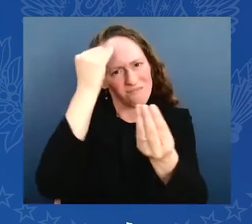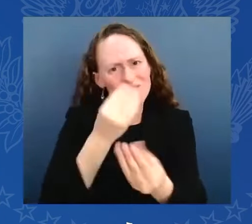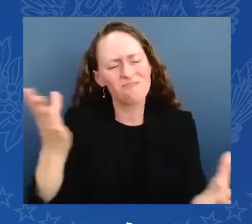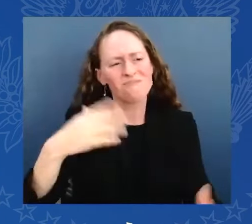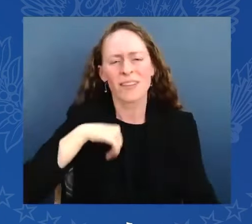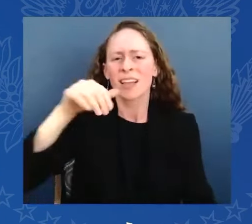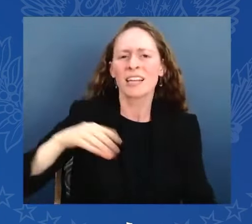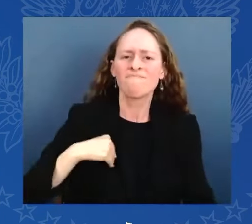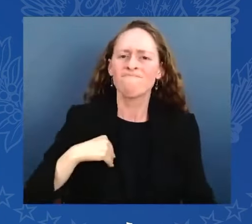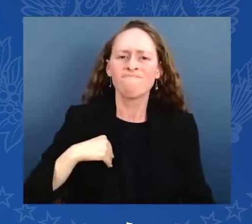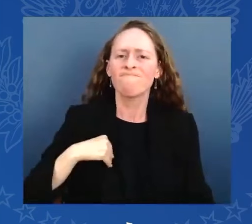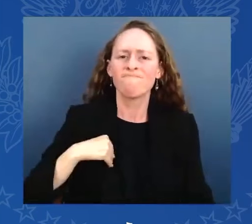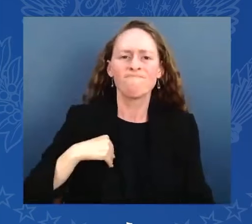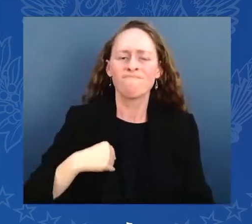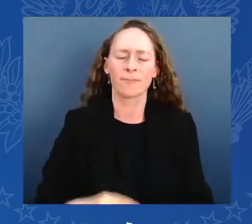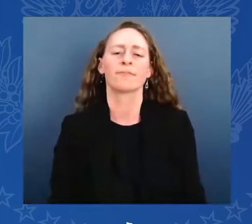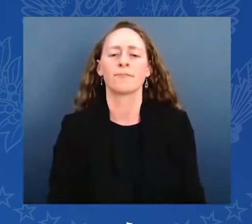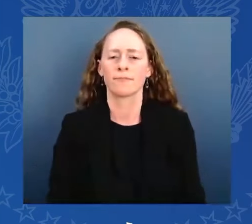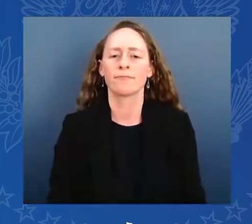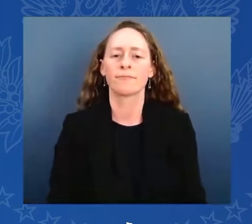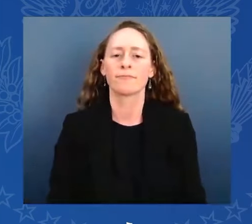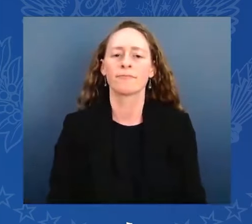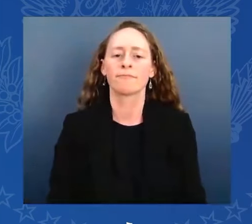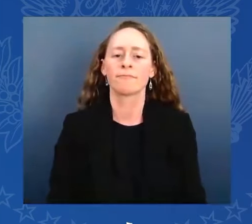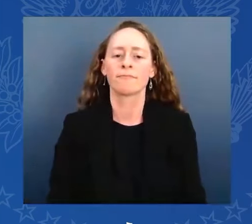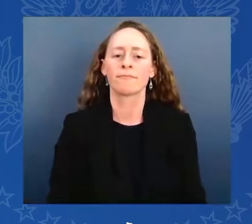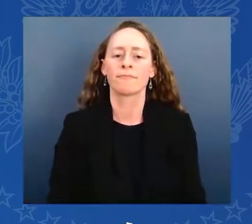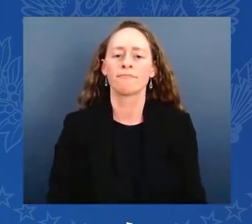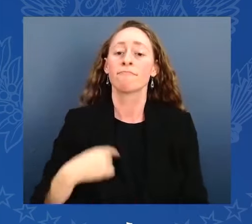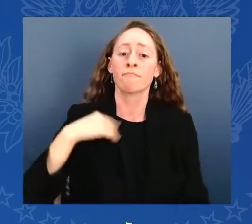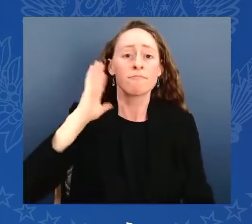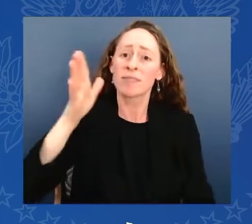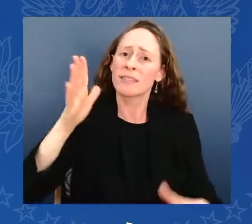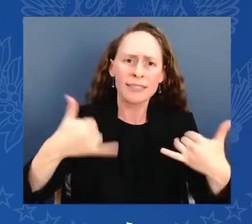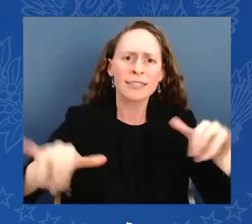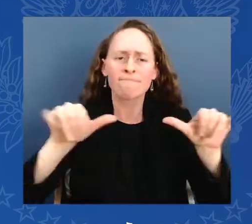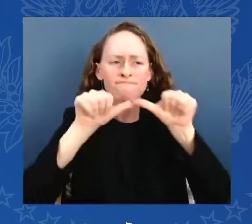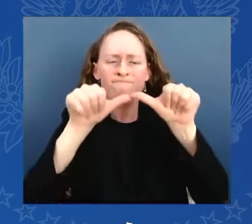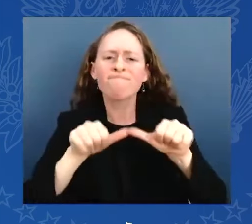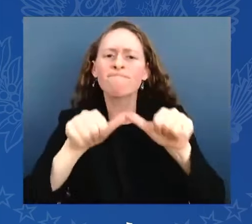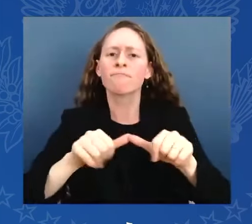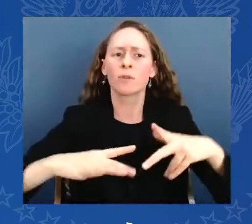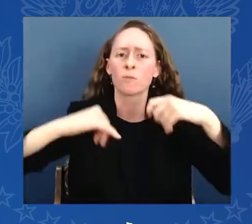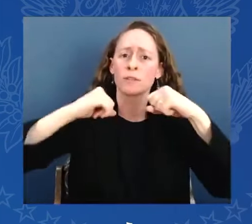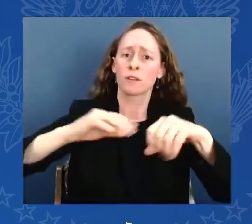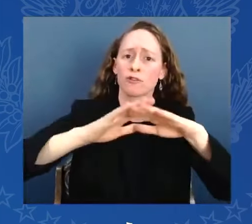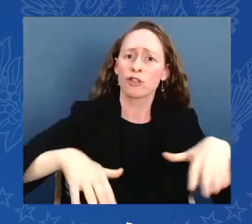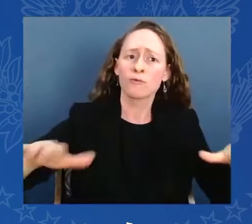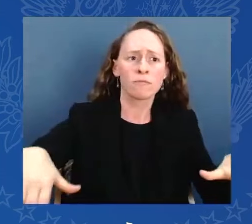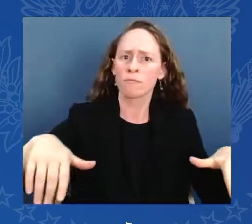to protect our kids from gun violence. Our planet from climate crisis is the existential threat.